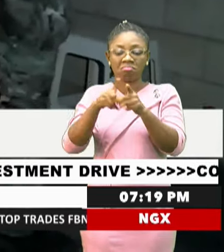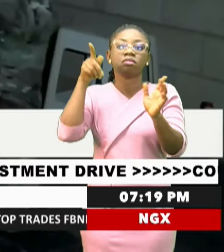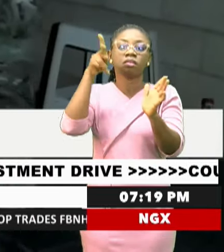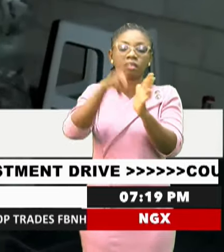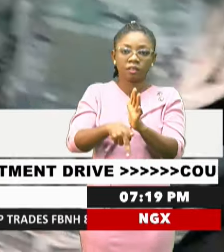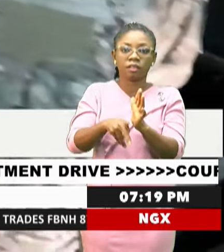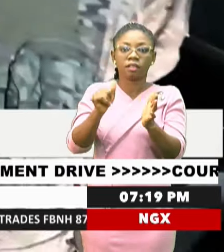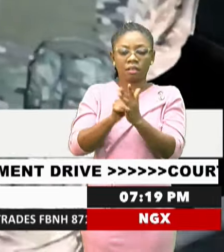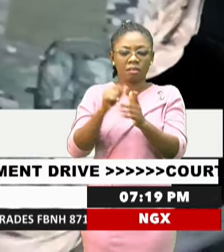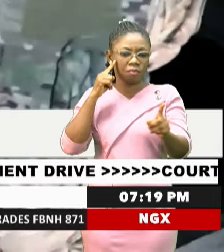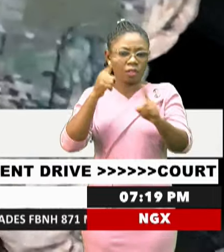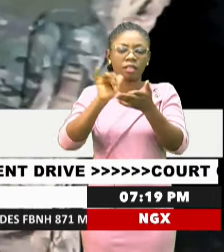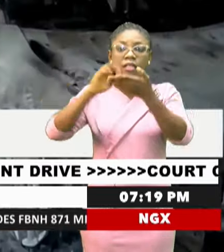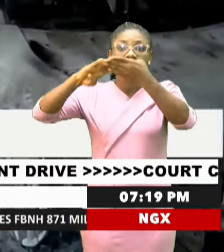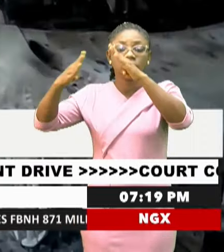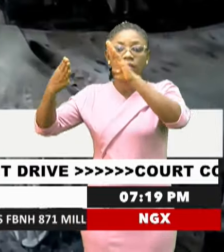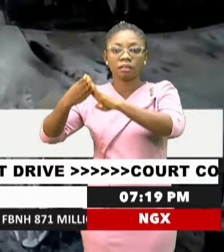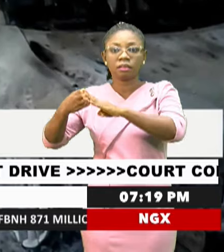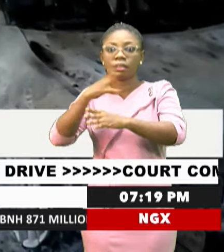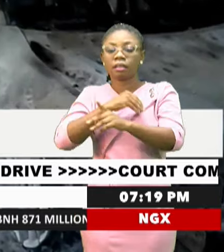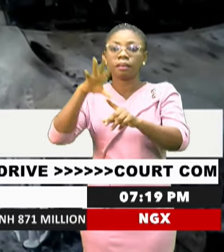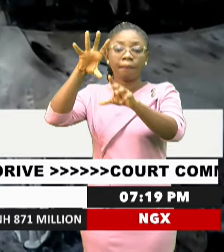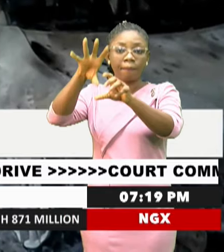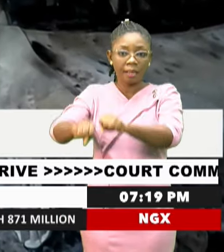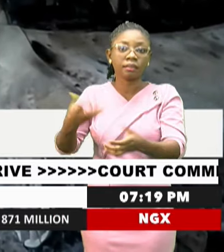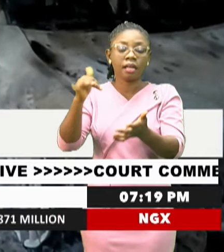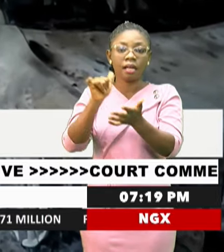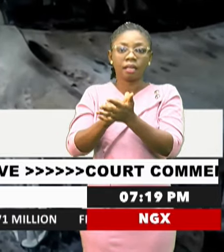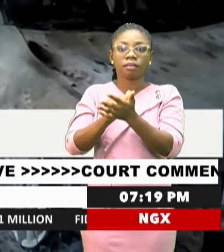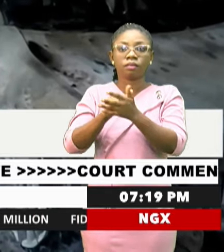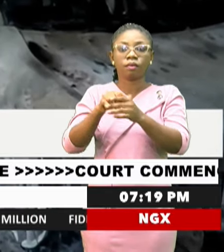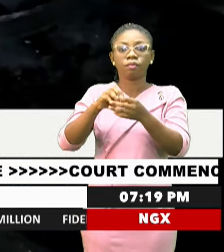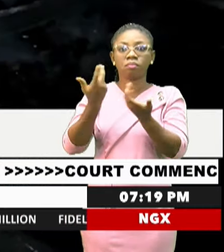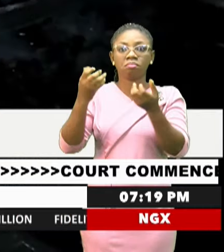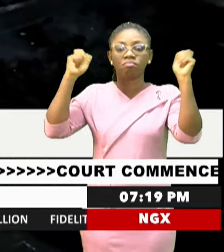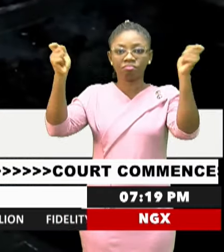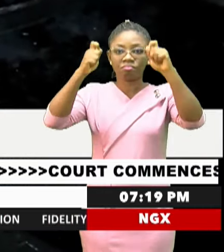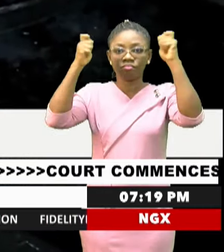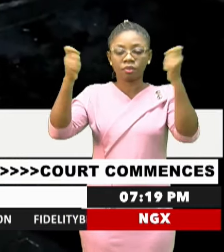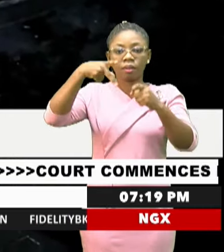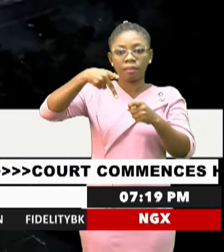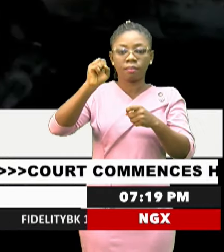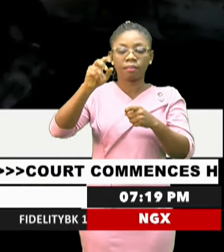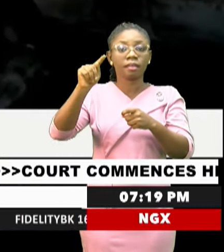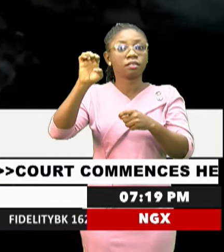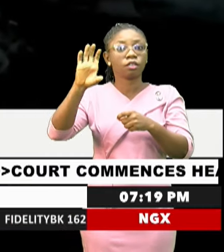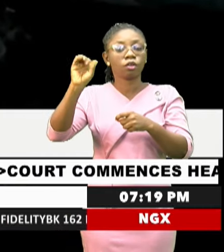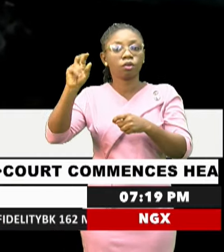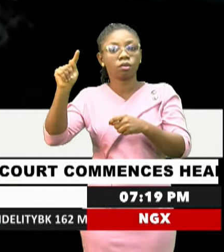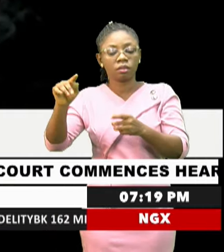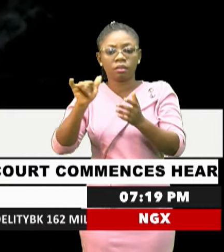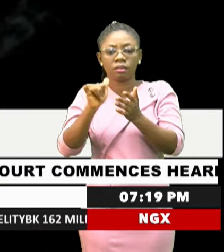targeted the cities of Durban and Makachkala on the Orthodox Festival of Pentecost. The assailants have not been